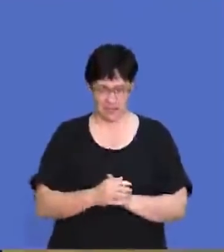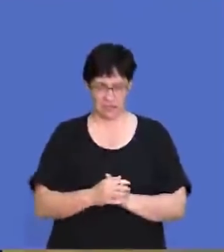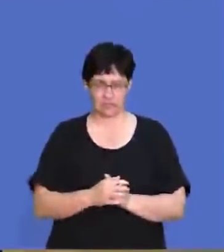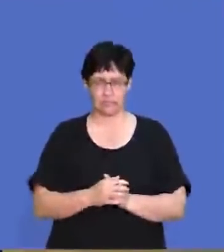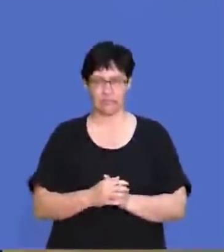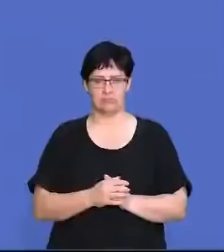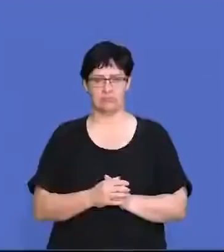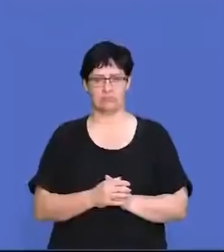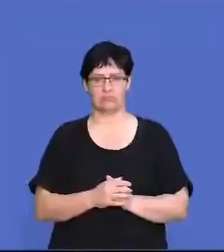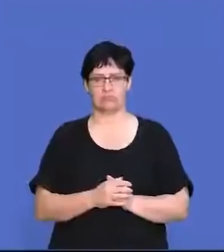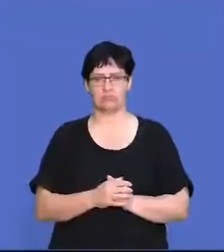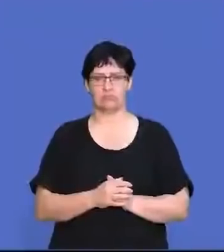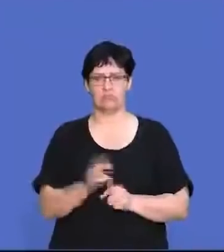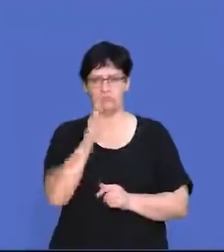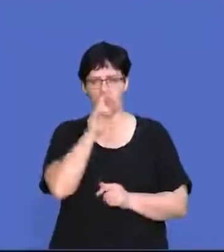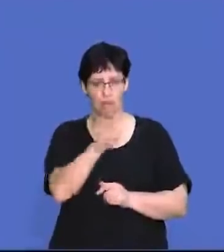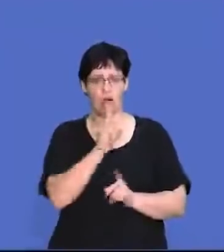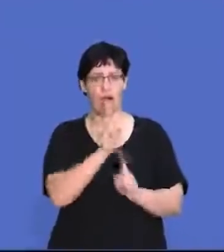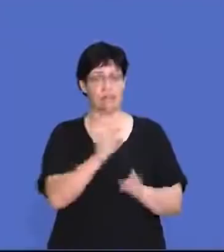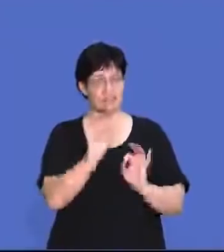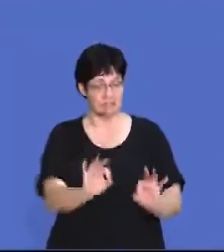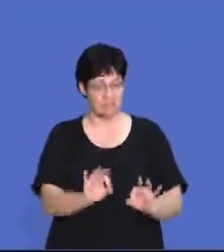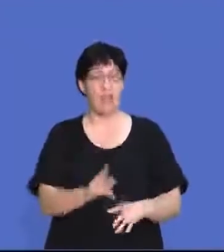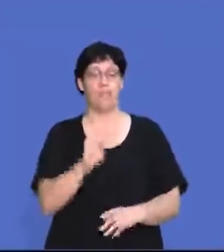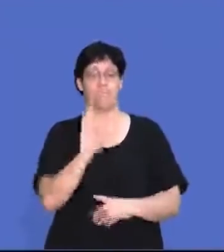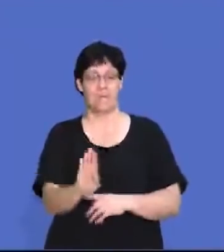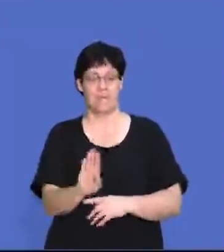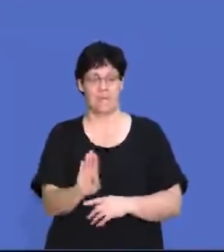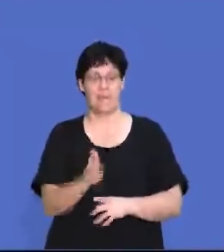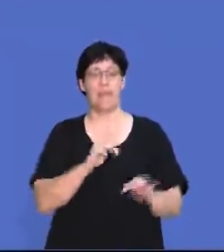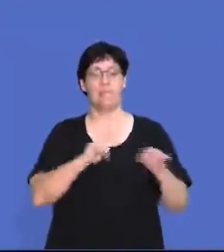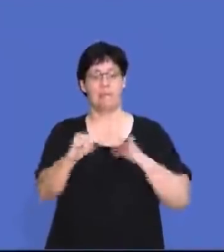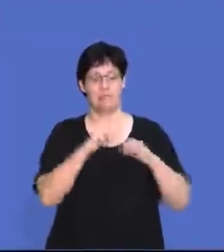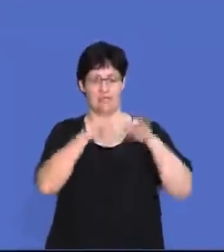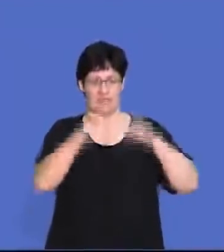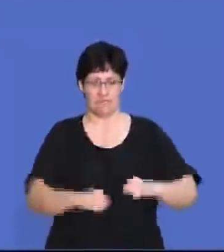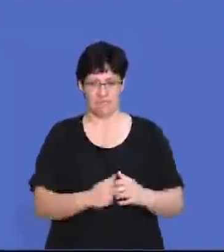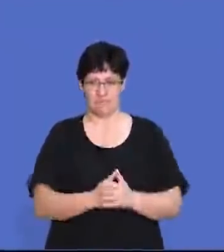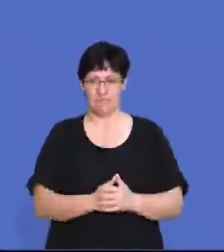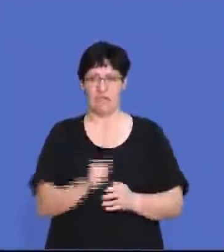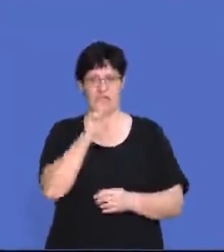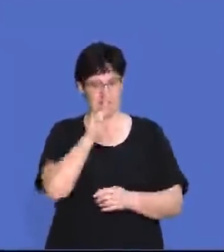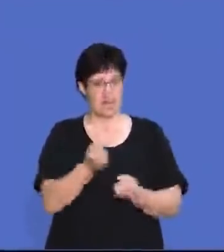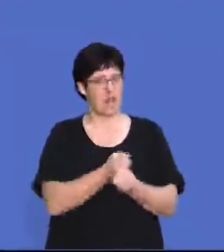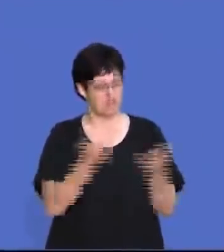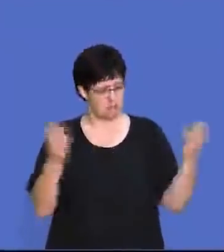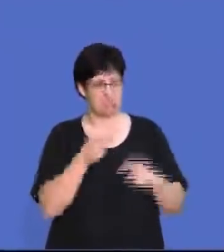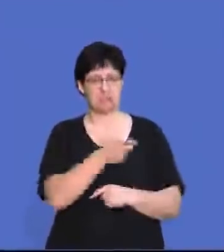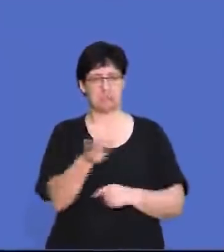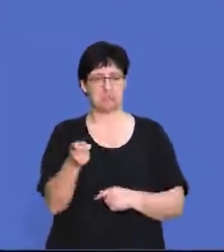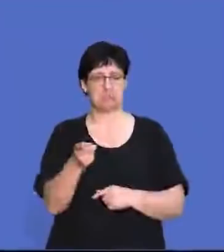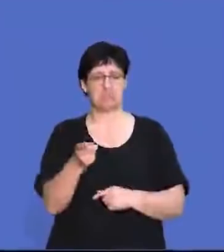answers there. So if we look at the answer, the answer is management systems. It seems quite